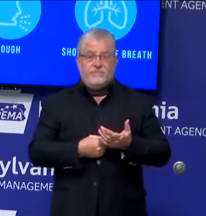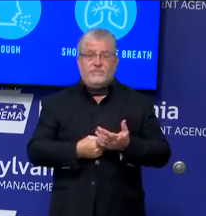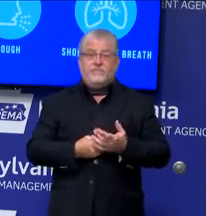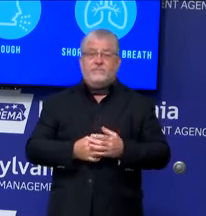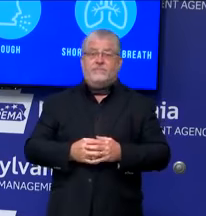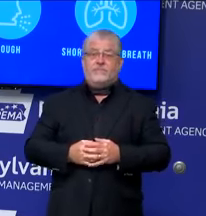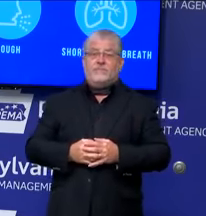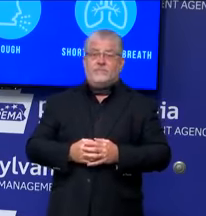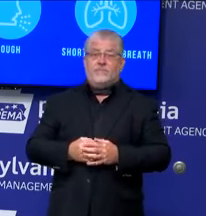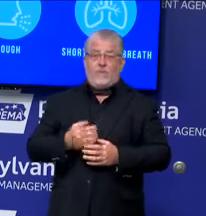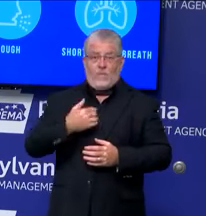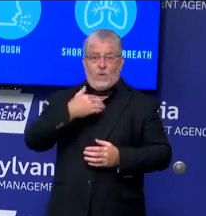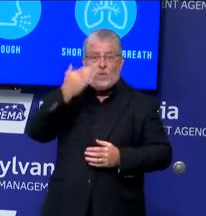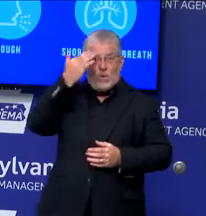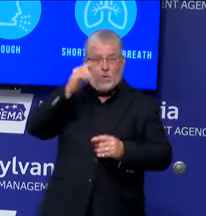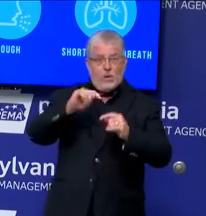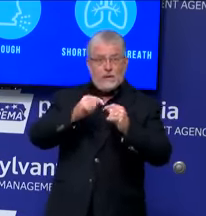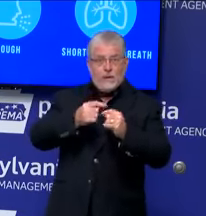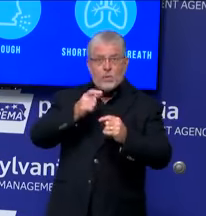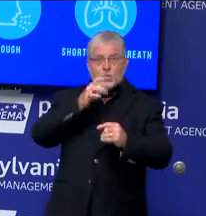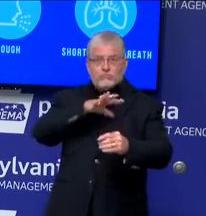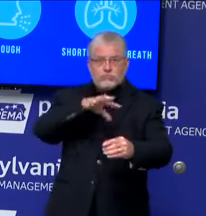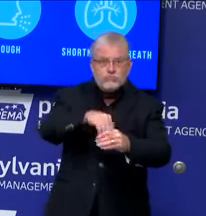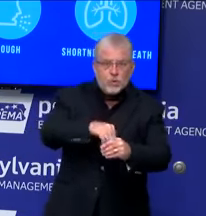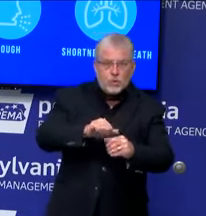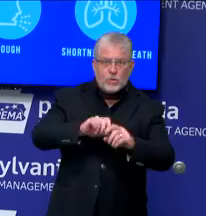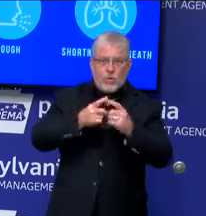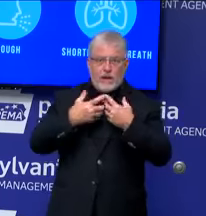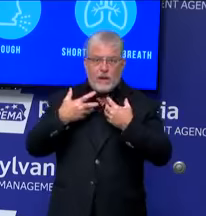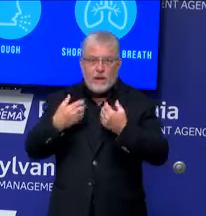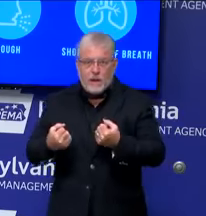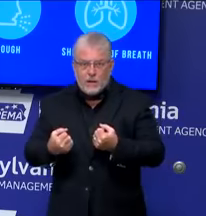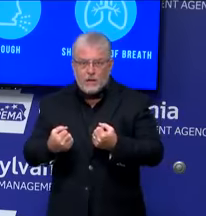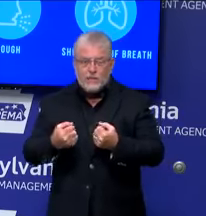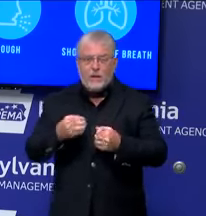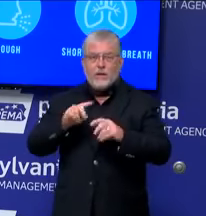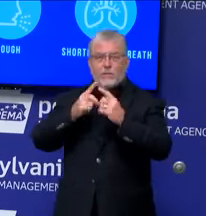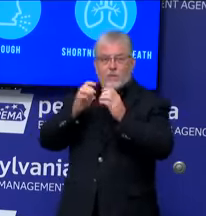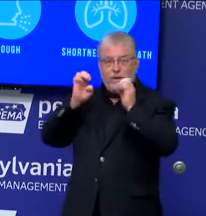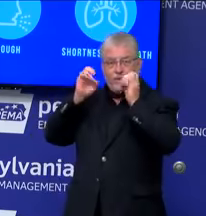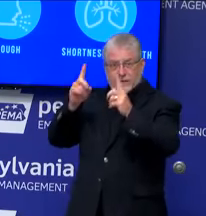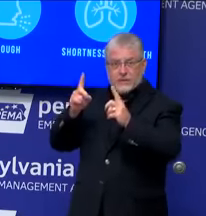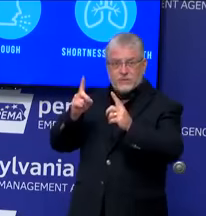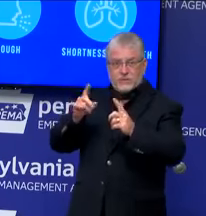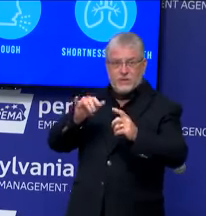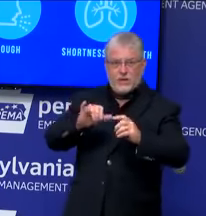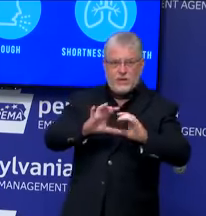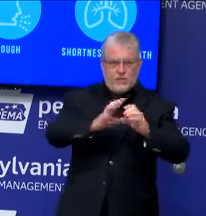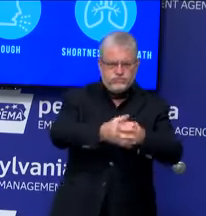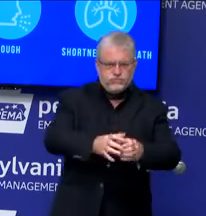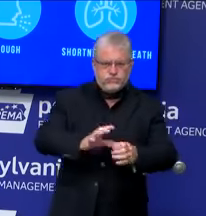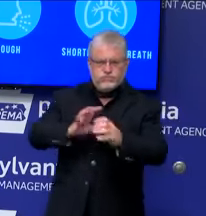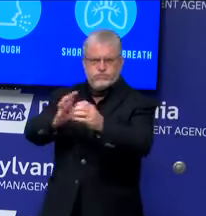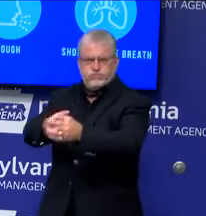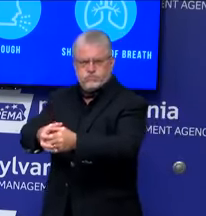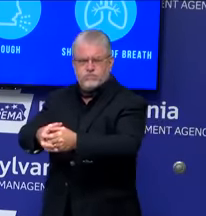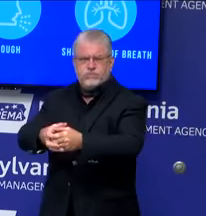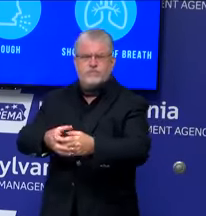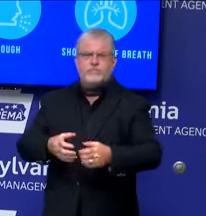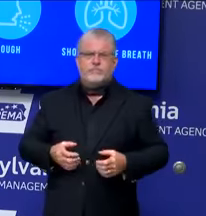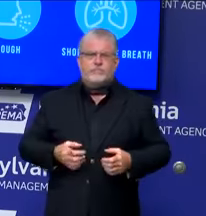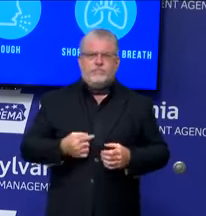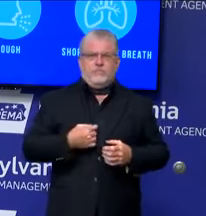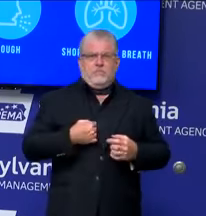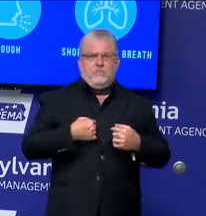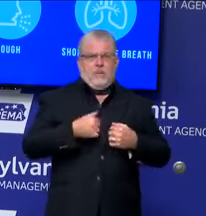the Department of Health and the Pennsylvania Department of Education has had other contact with PIAA. It just wasn't me. I don't remember the last time they